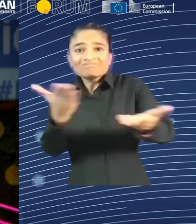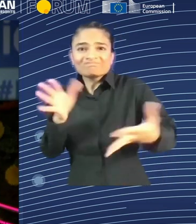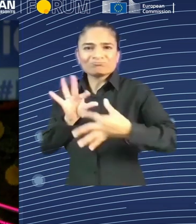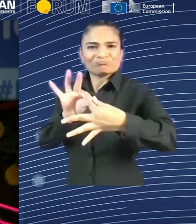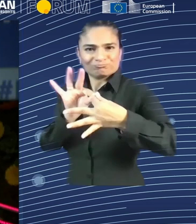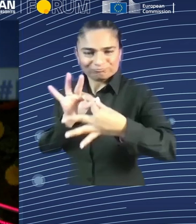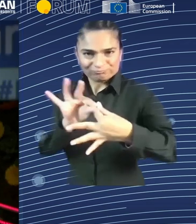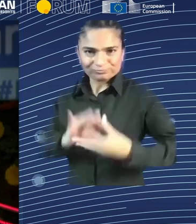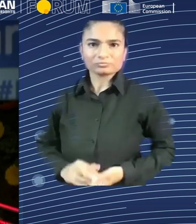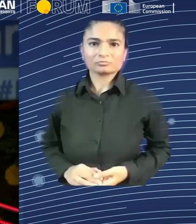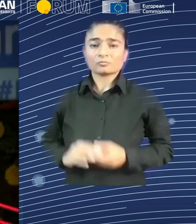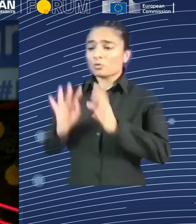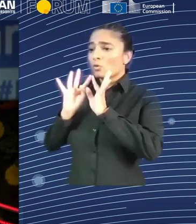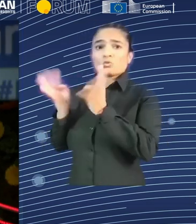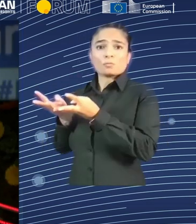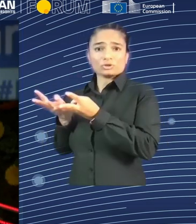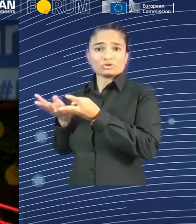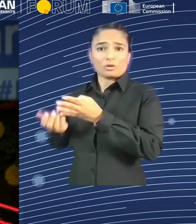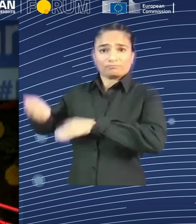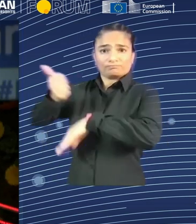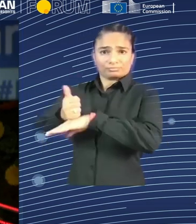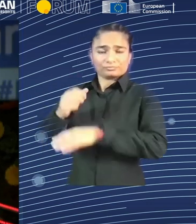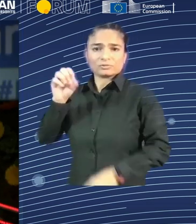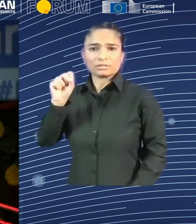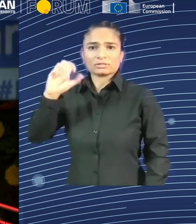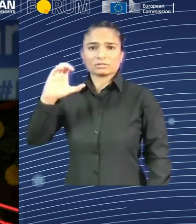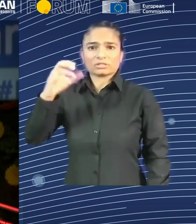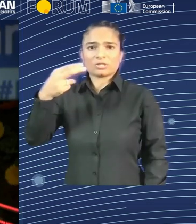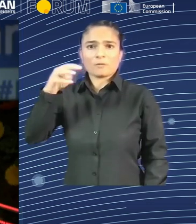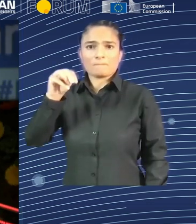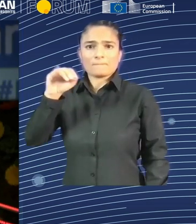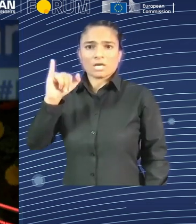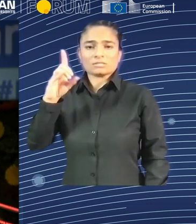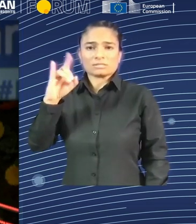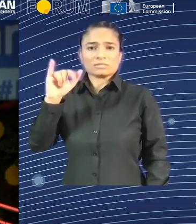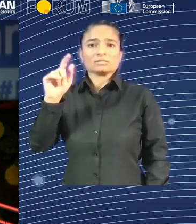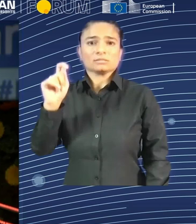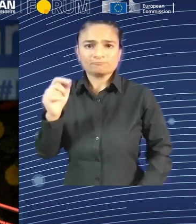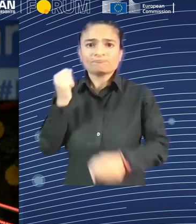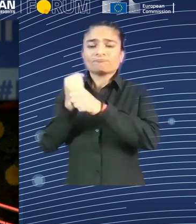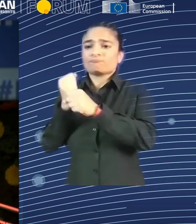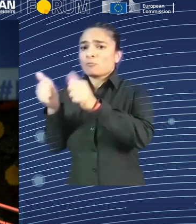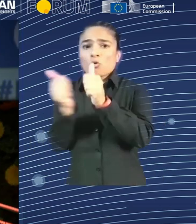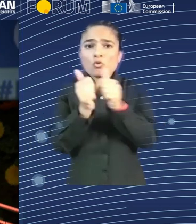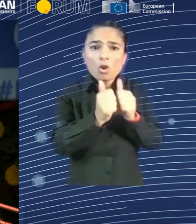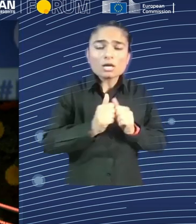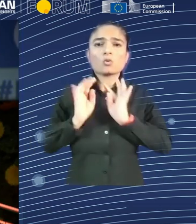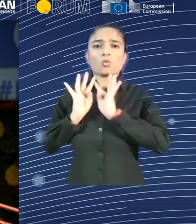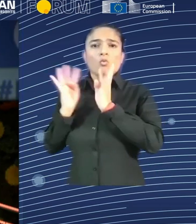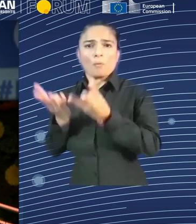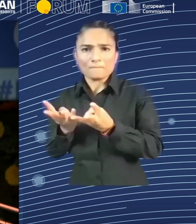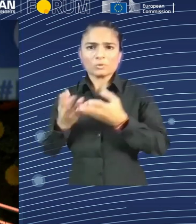What a simple task to speak after Tim O'Reilly. But I would just, you know,